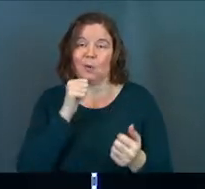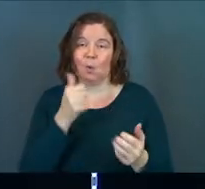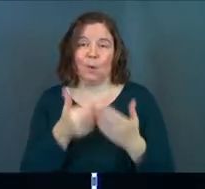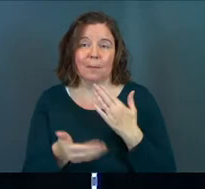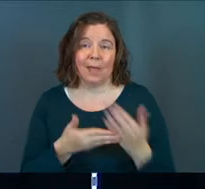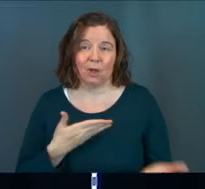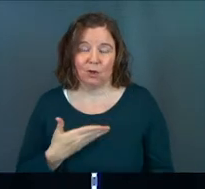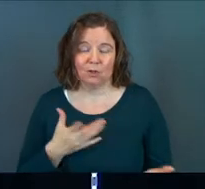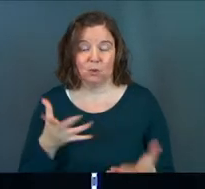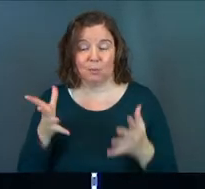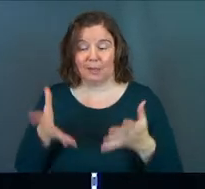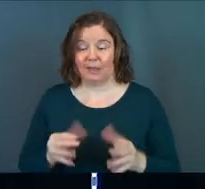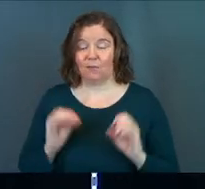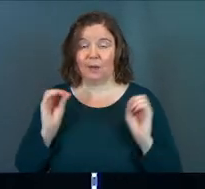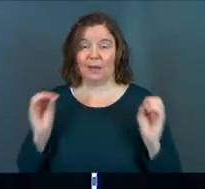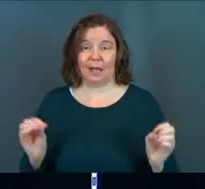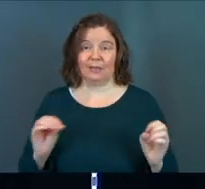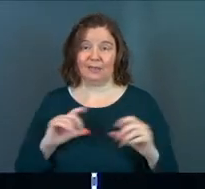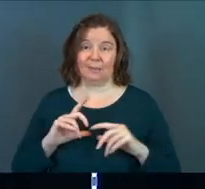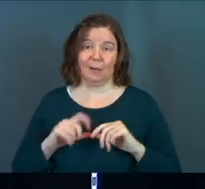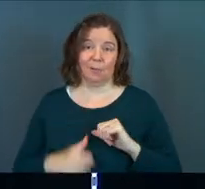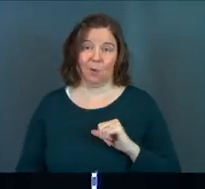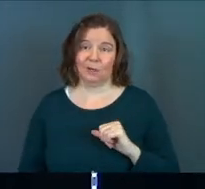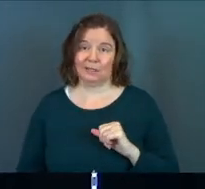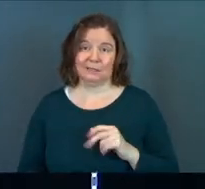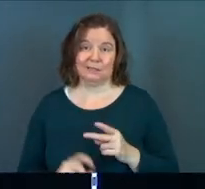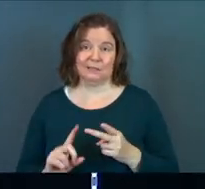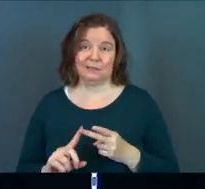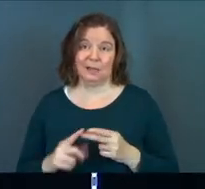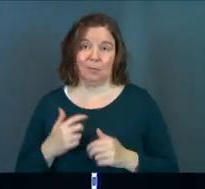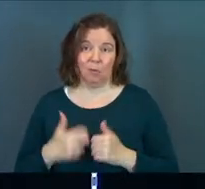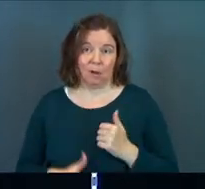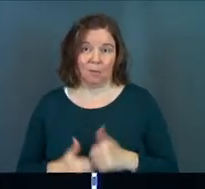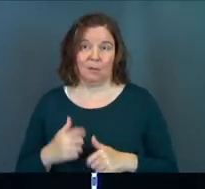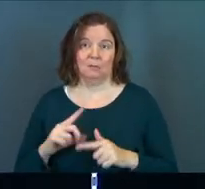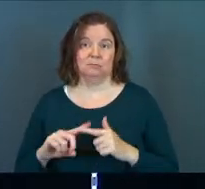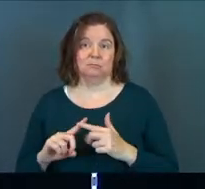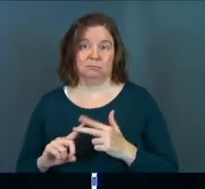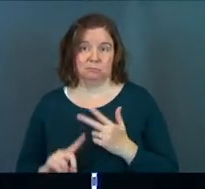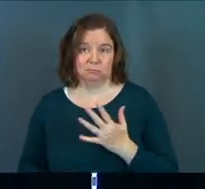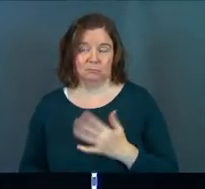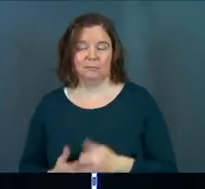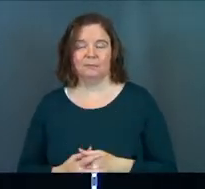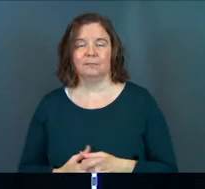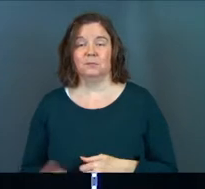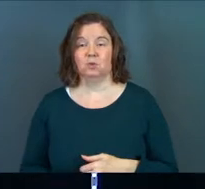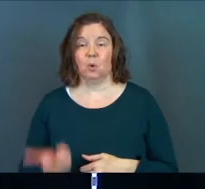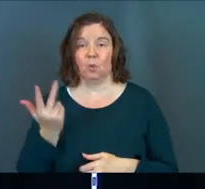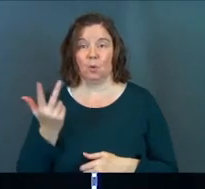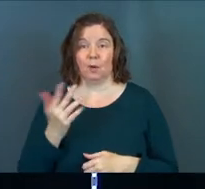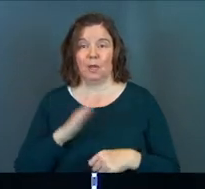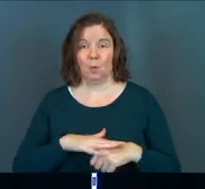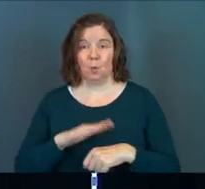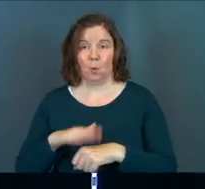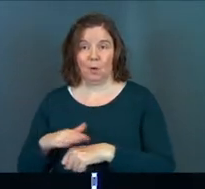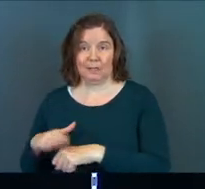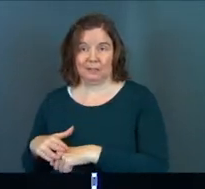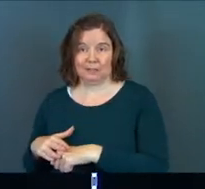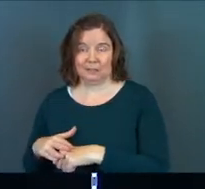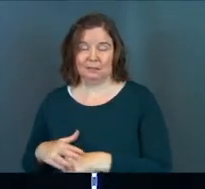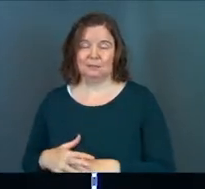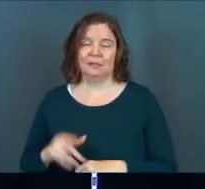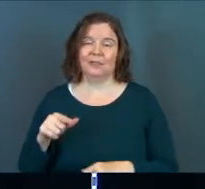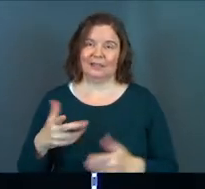won't matter. You'll be left with nothing but brokenness, nothing but problems. Three warnings. Again,